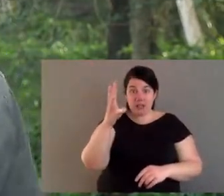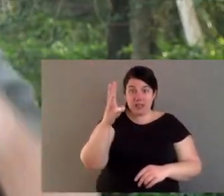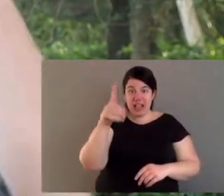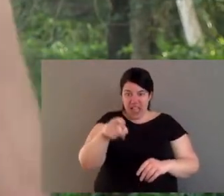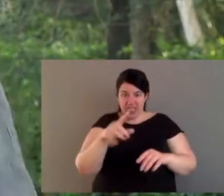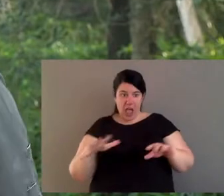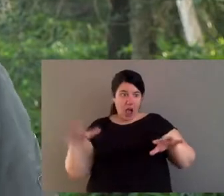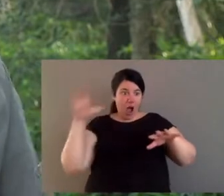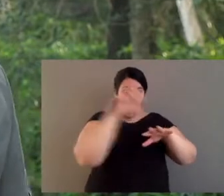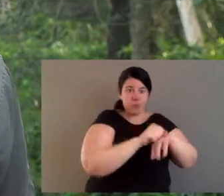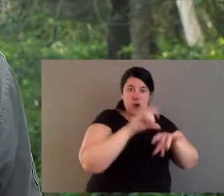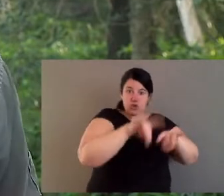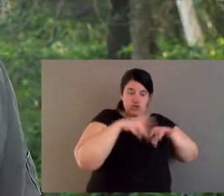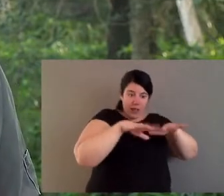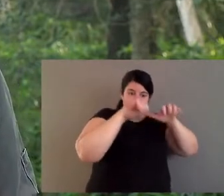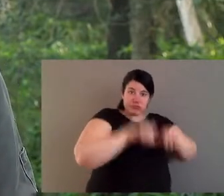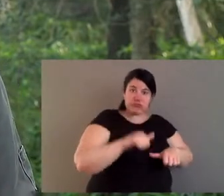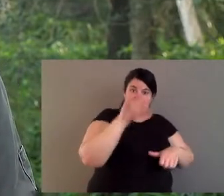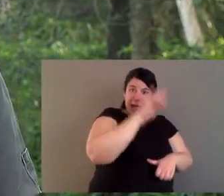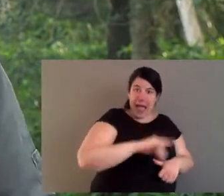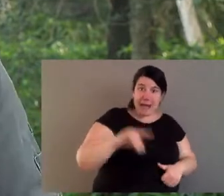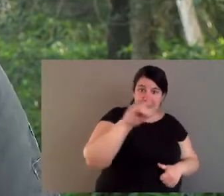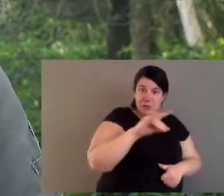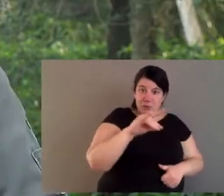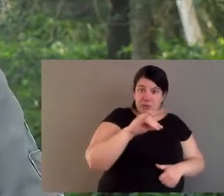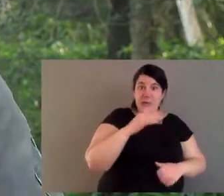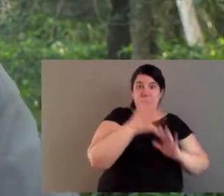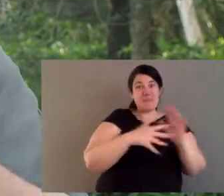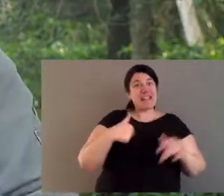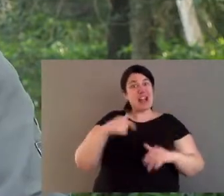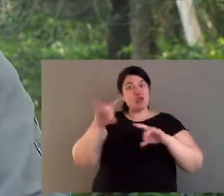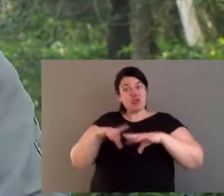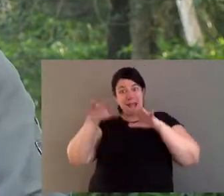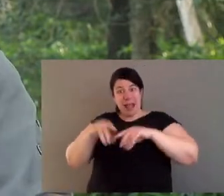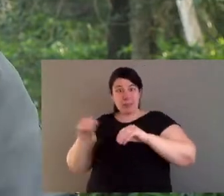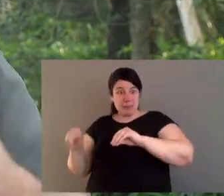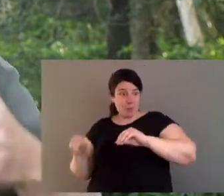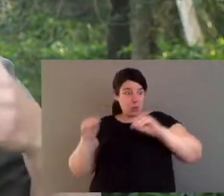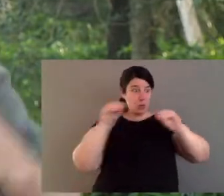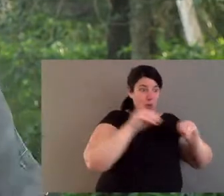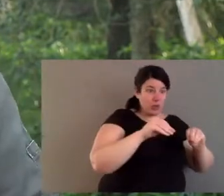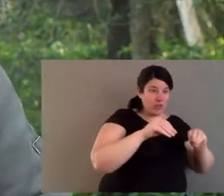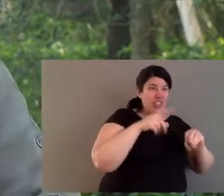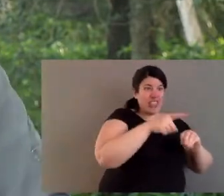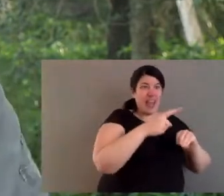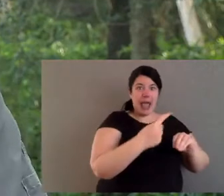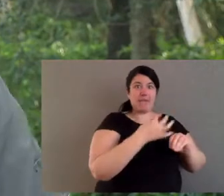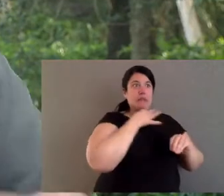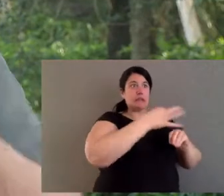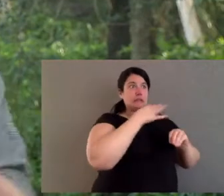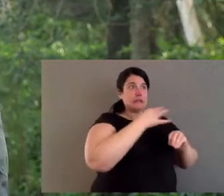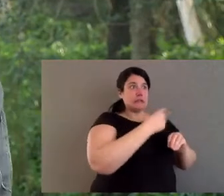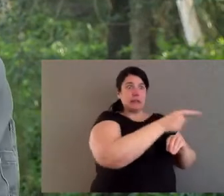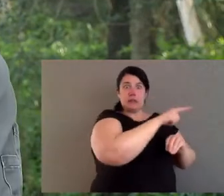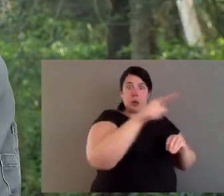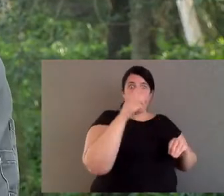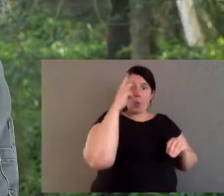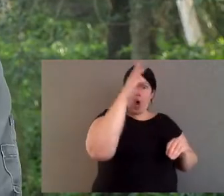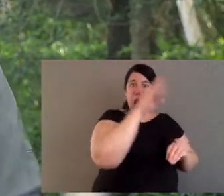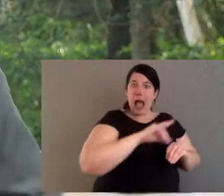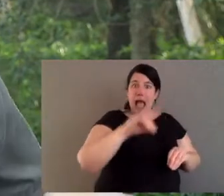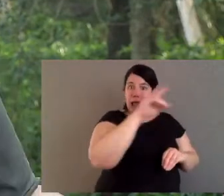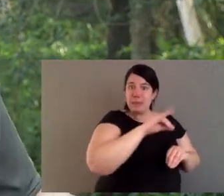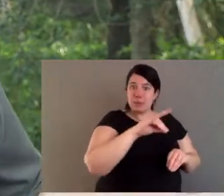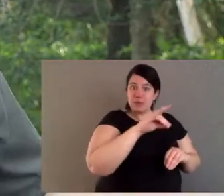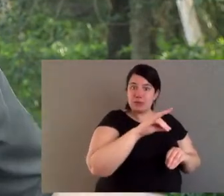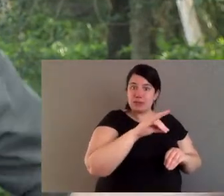feral rabbits and feral hares and feral rats, and they outcompete our natives. So while our natives are trying to move back into burnt bush,